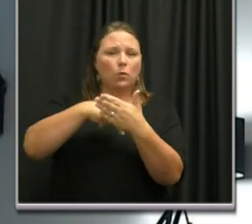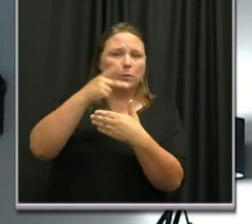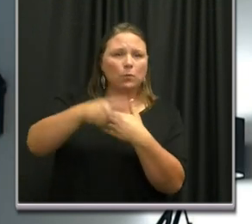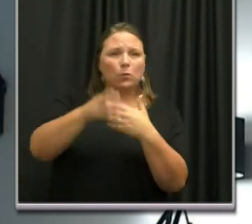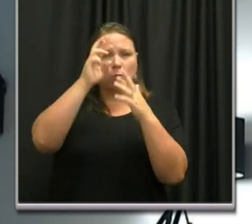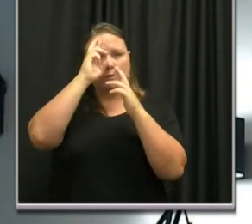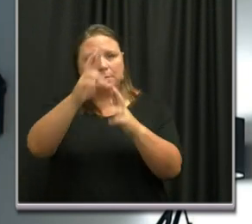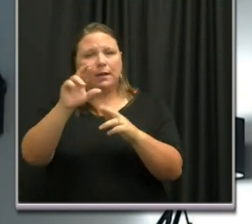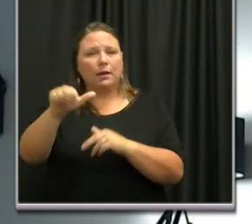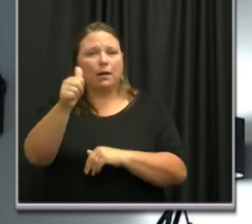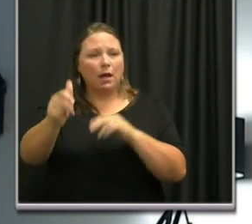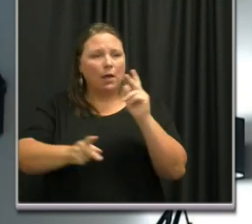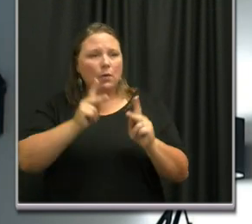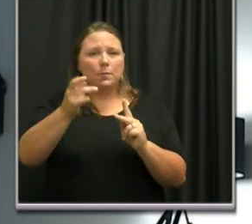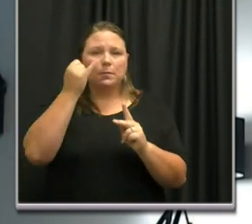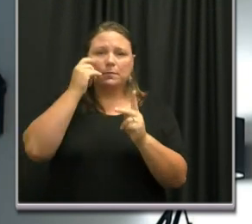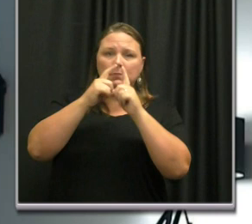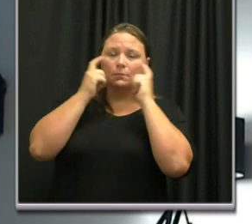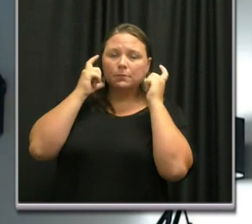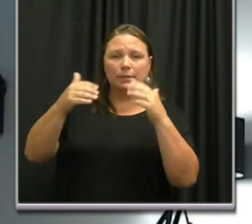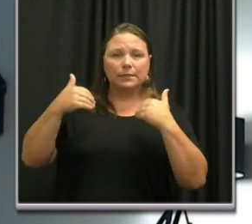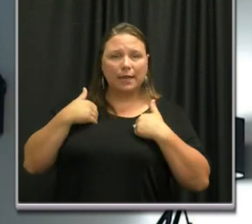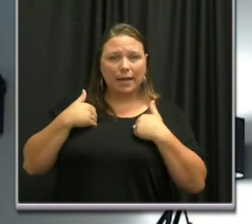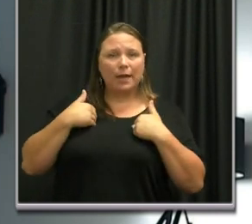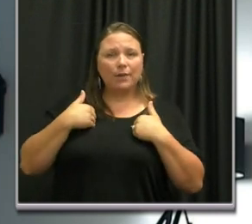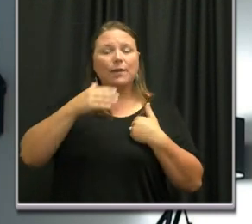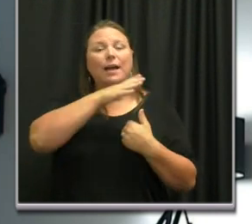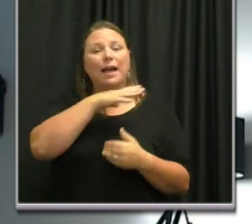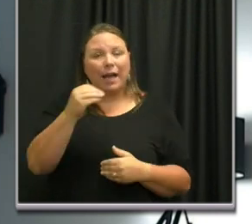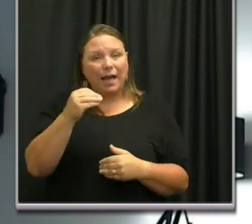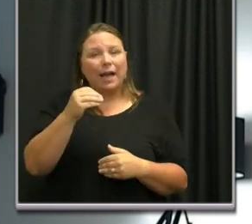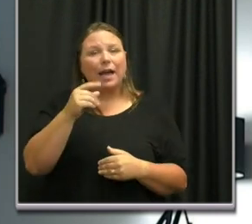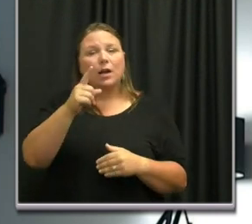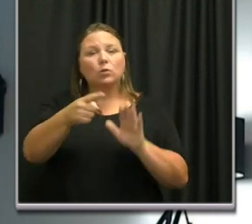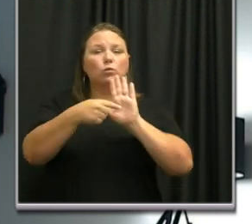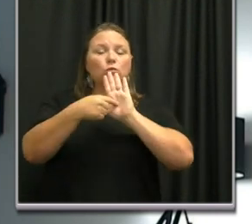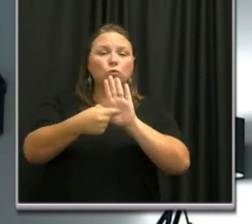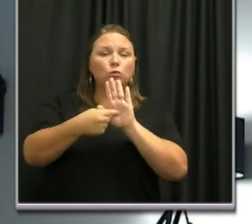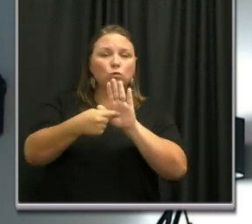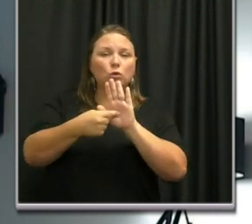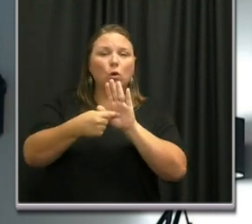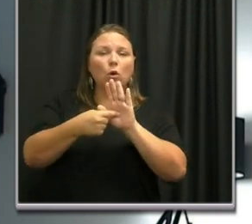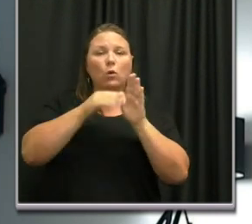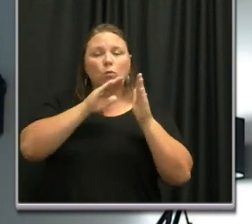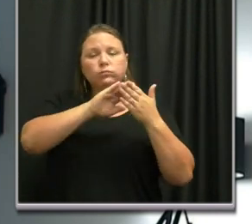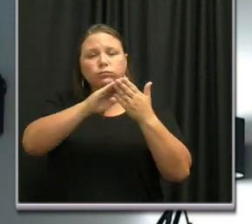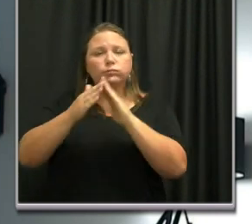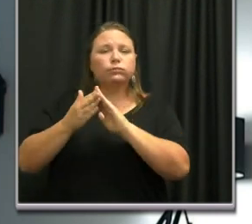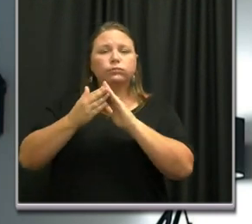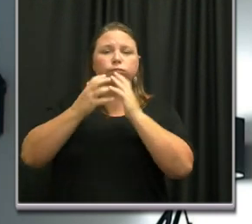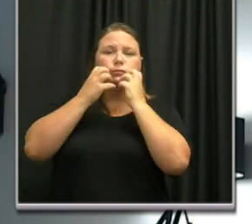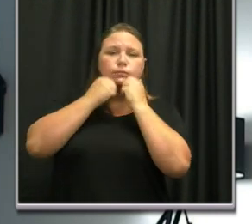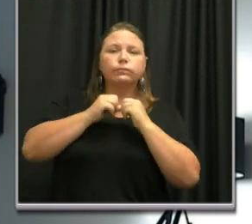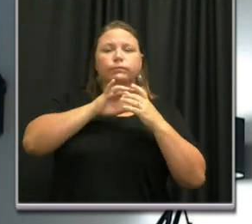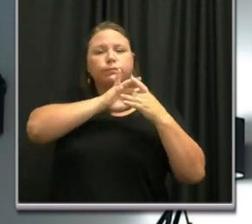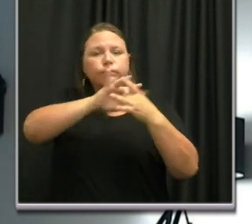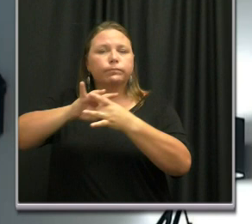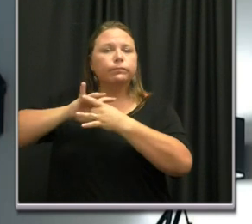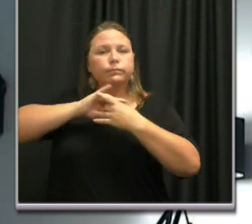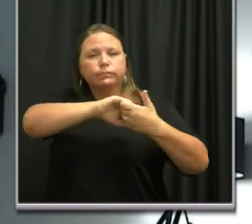respect others by wearing the mask and you demonstrate community solidarity.